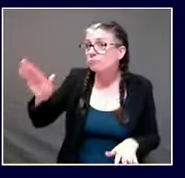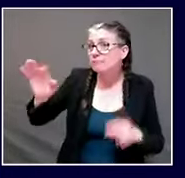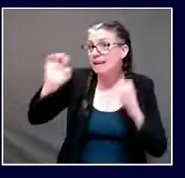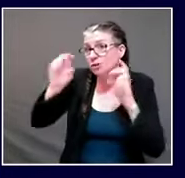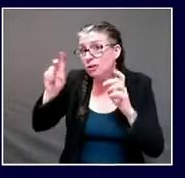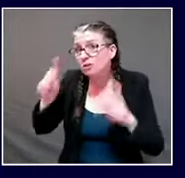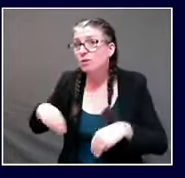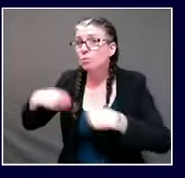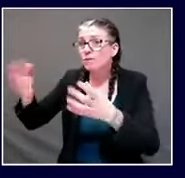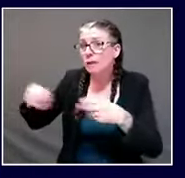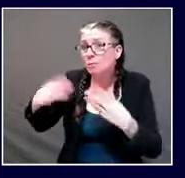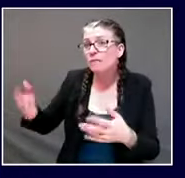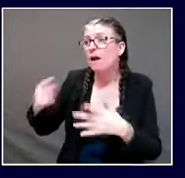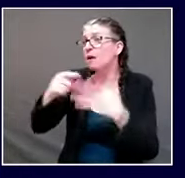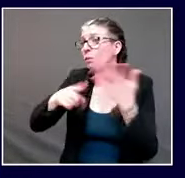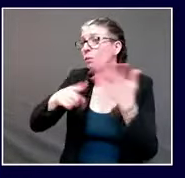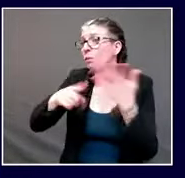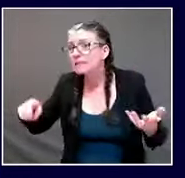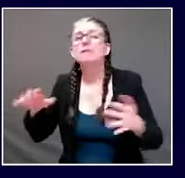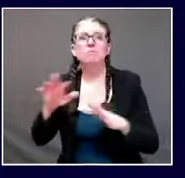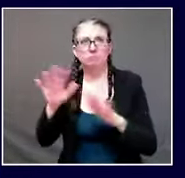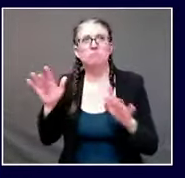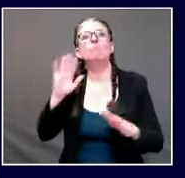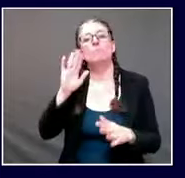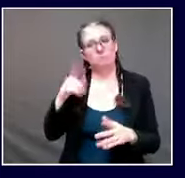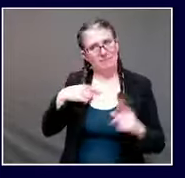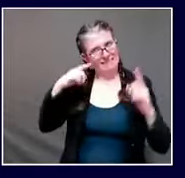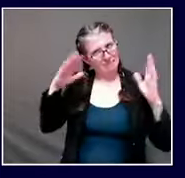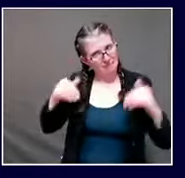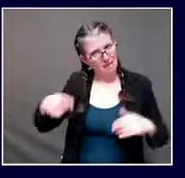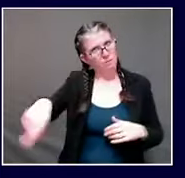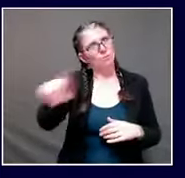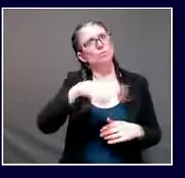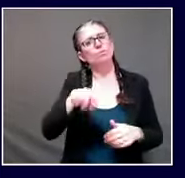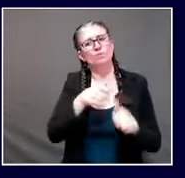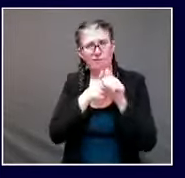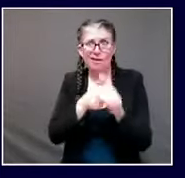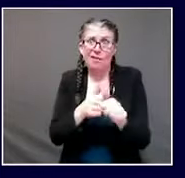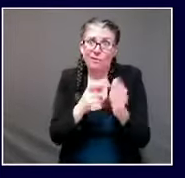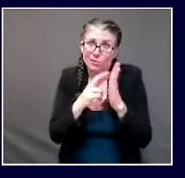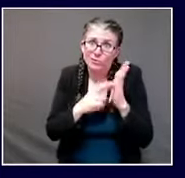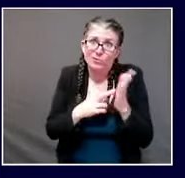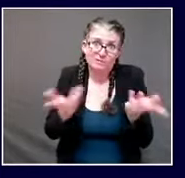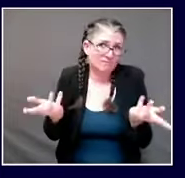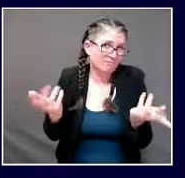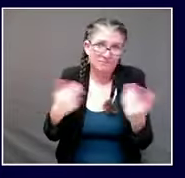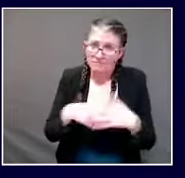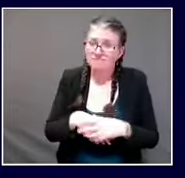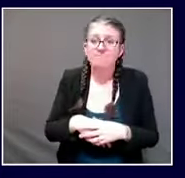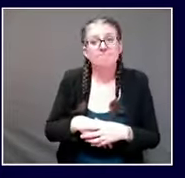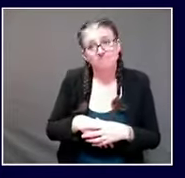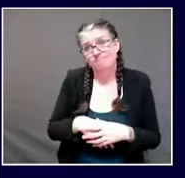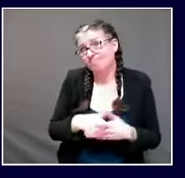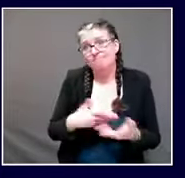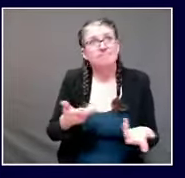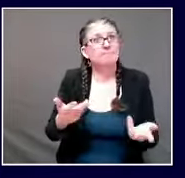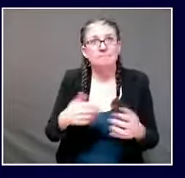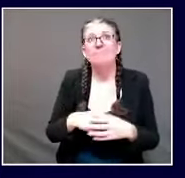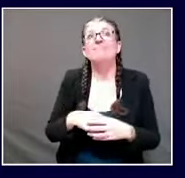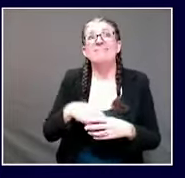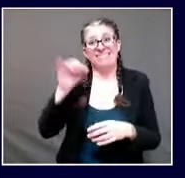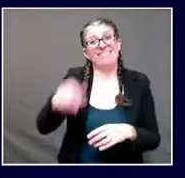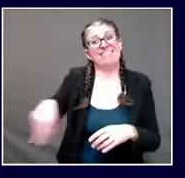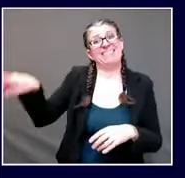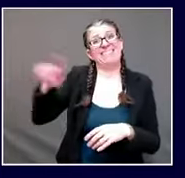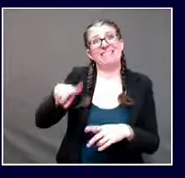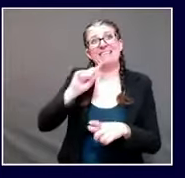that individuals comply the expectations that establishments post and they again have this option of denying entry if an